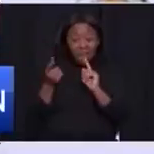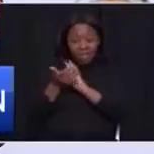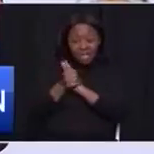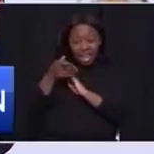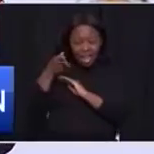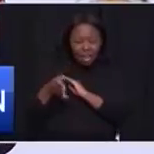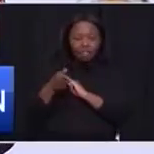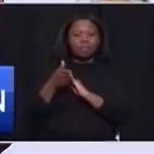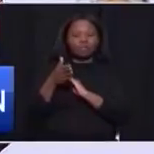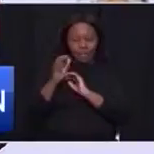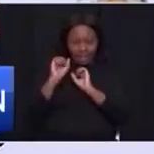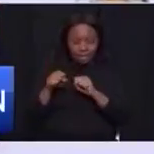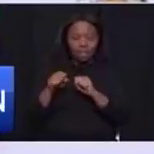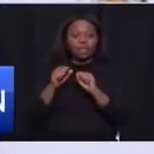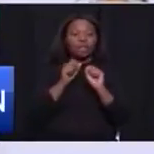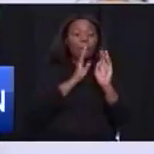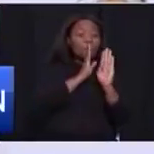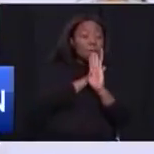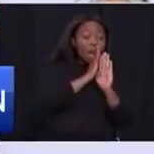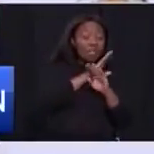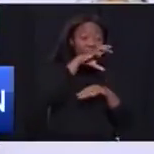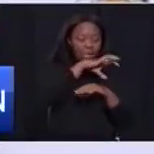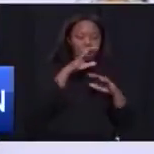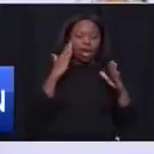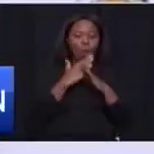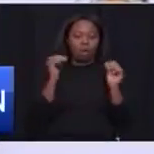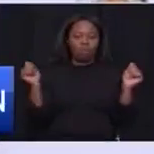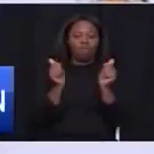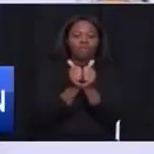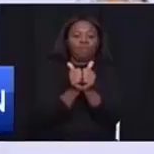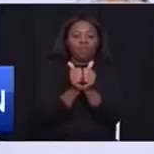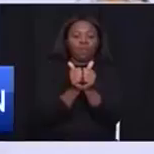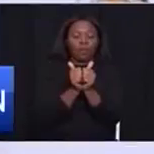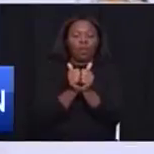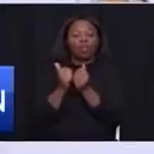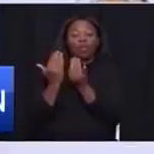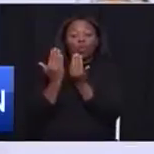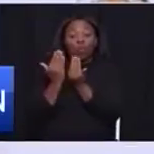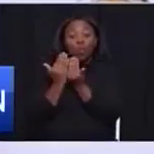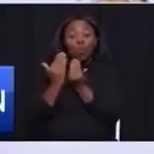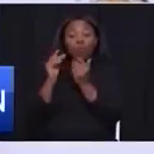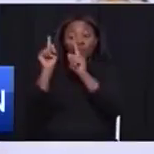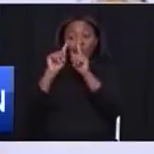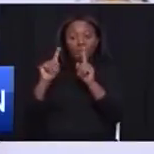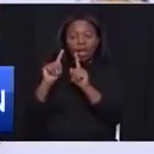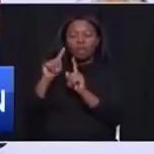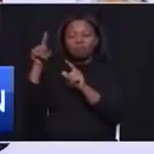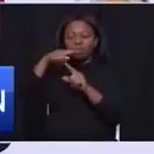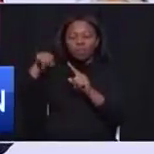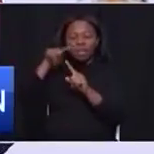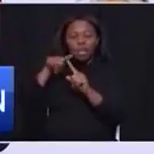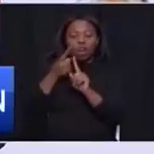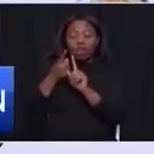in partnership with the private sector. The number of schools of specialization will increase from 17 to